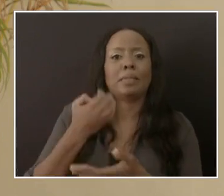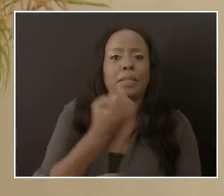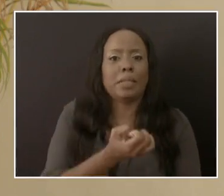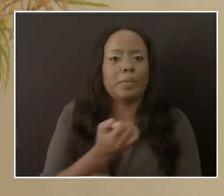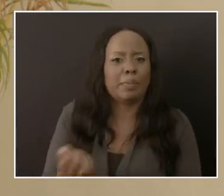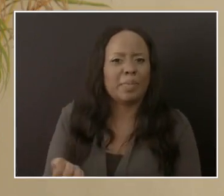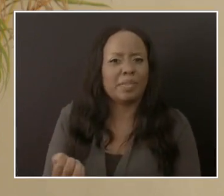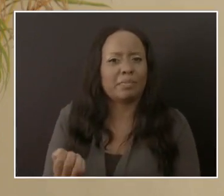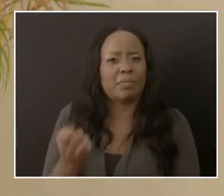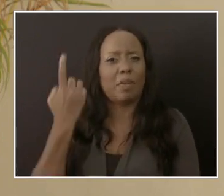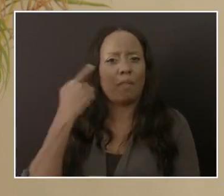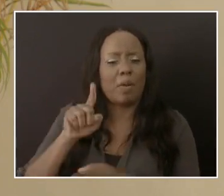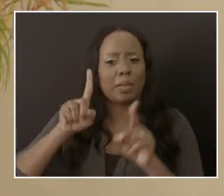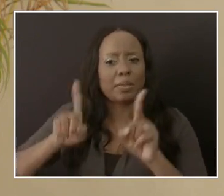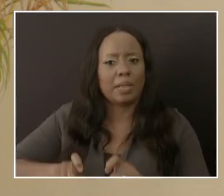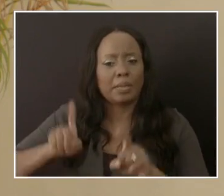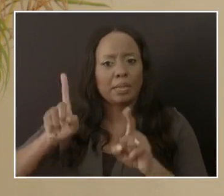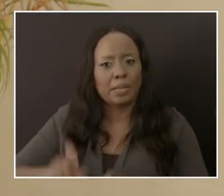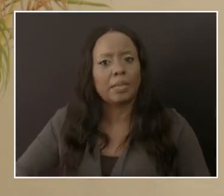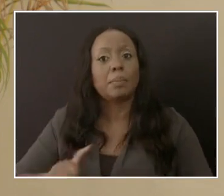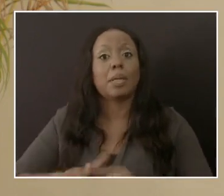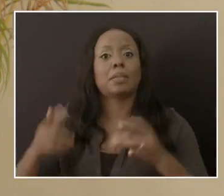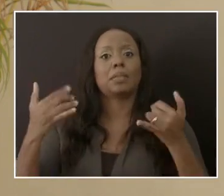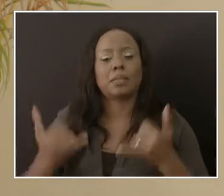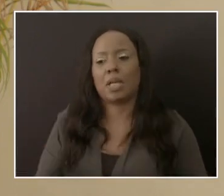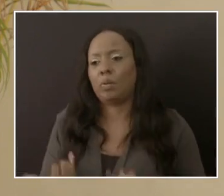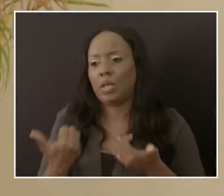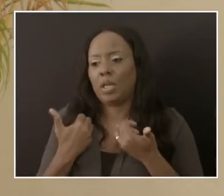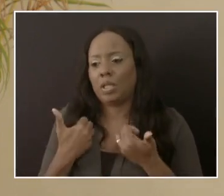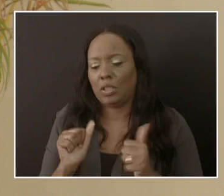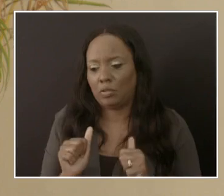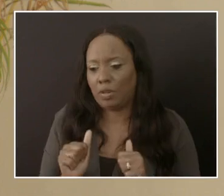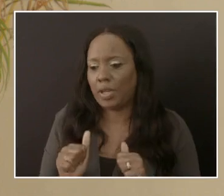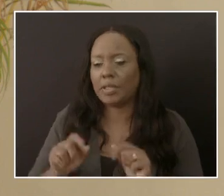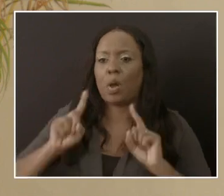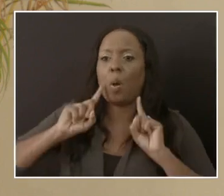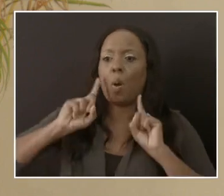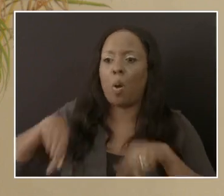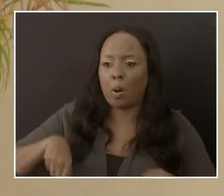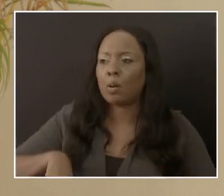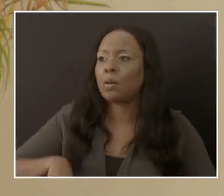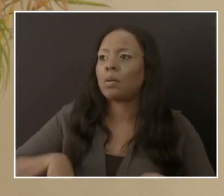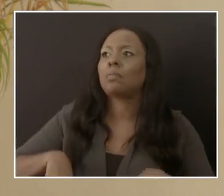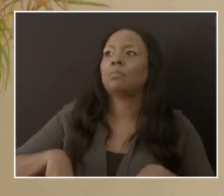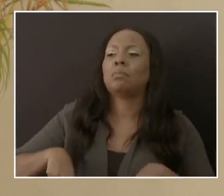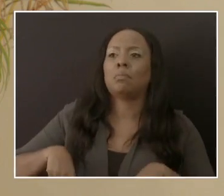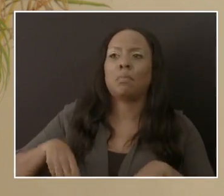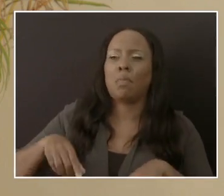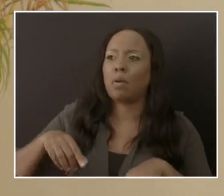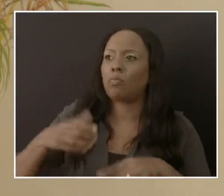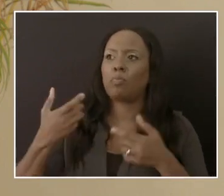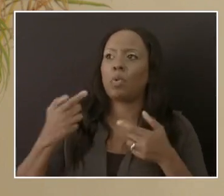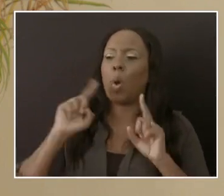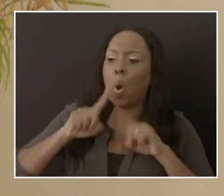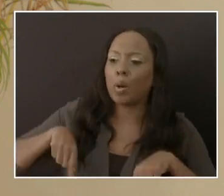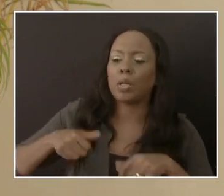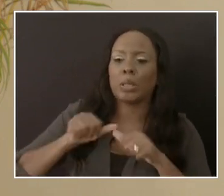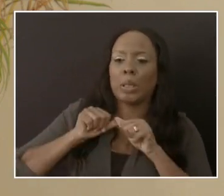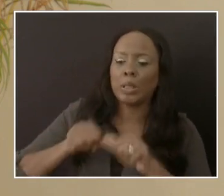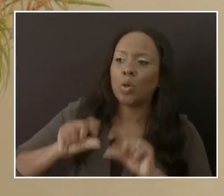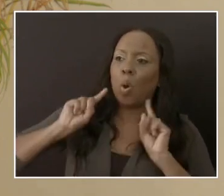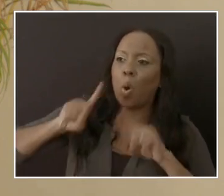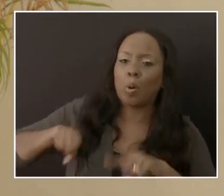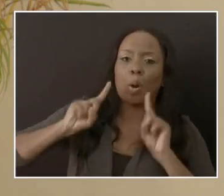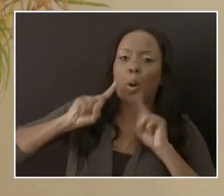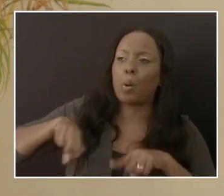January, is always try to stay ahead of the game. So we've ordered well in advance, so that we don't have the shortages that we had in